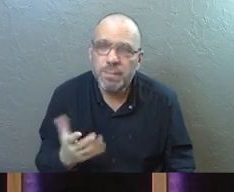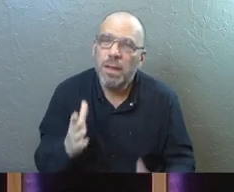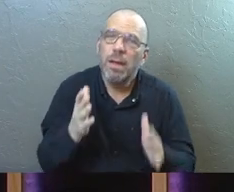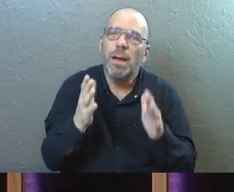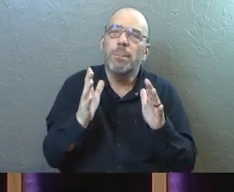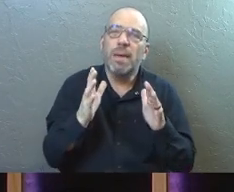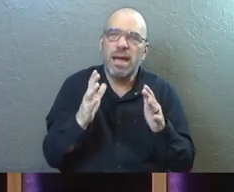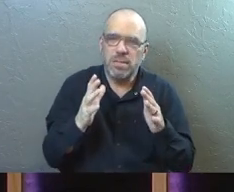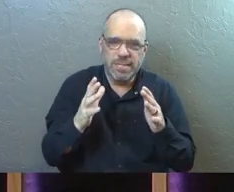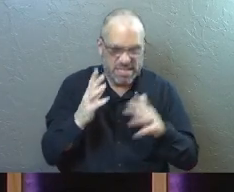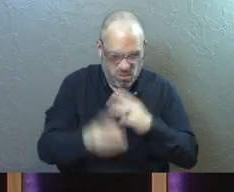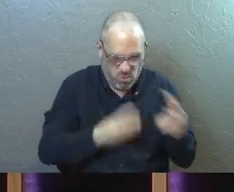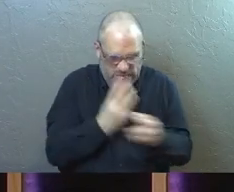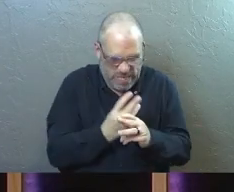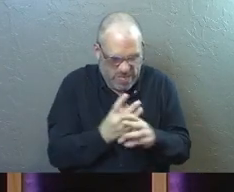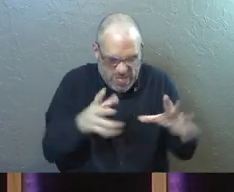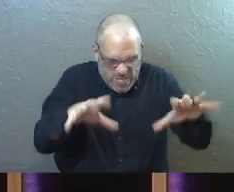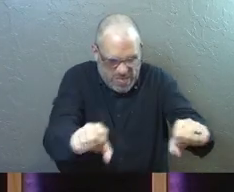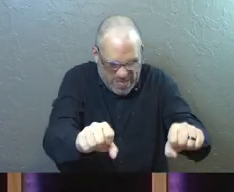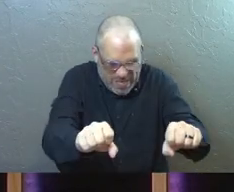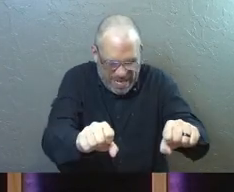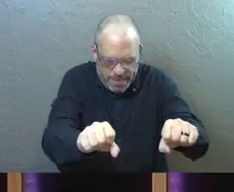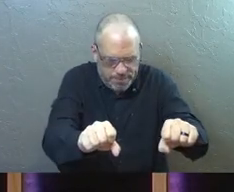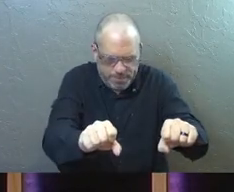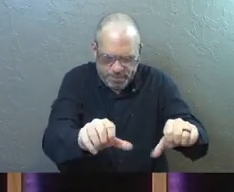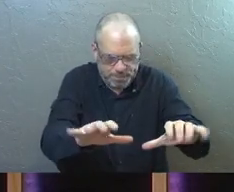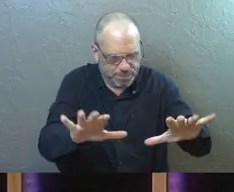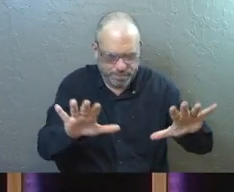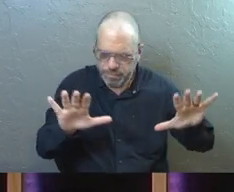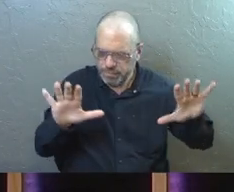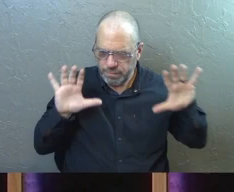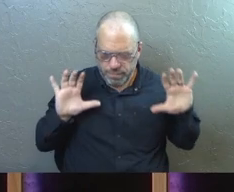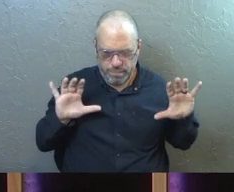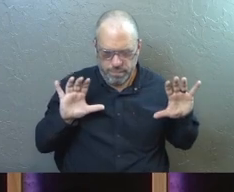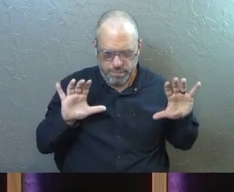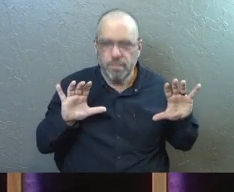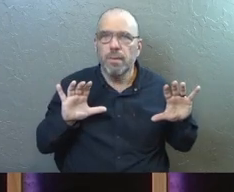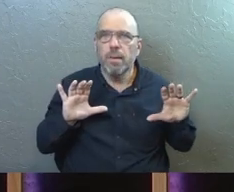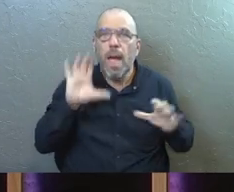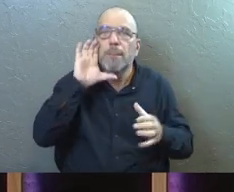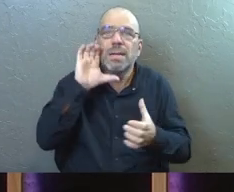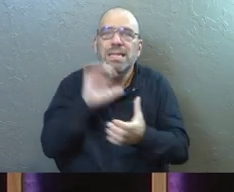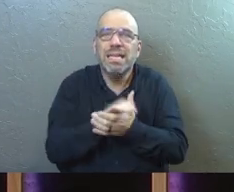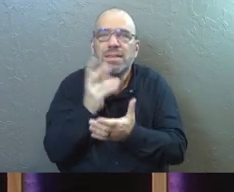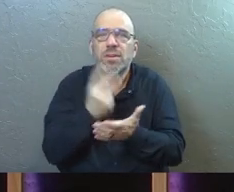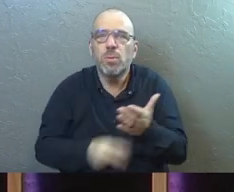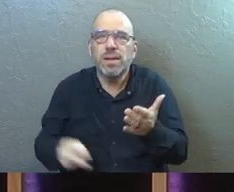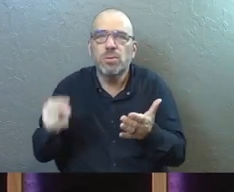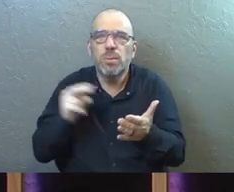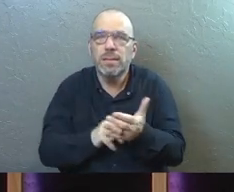Let go of your grip on this world. Believe in resurrection because he told you it's true.